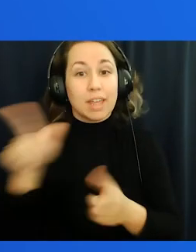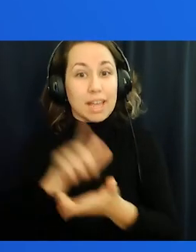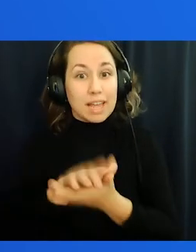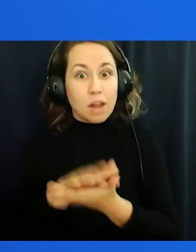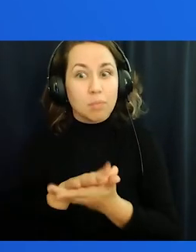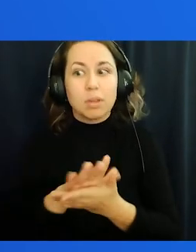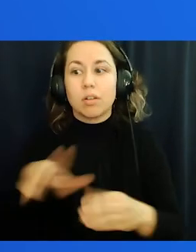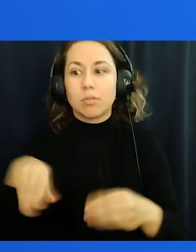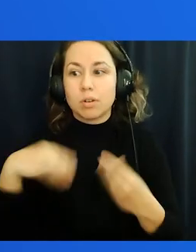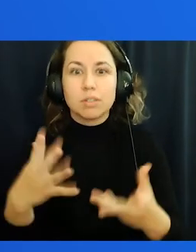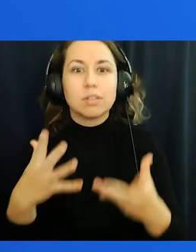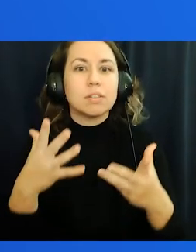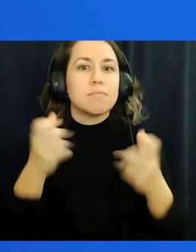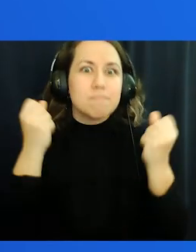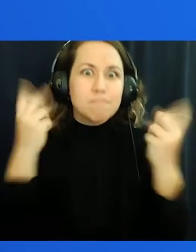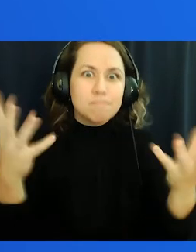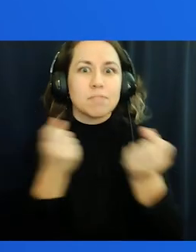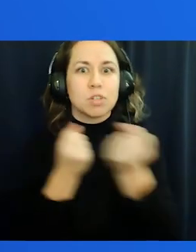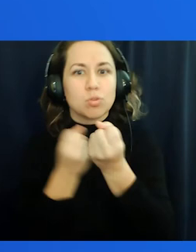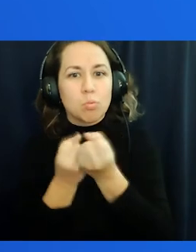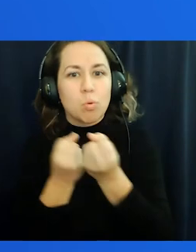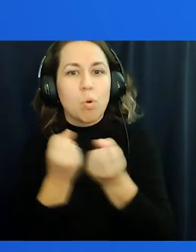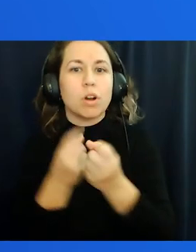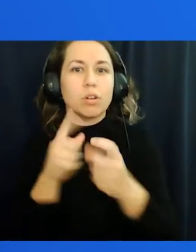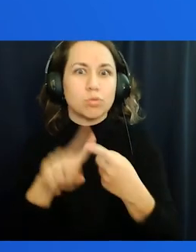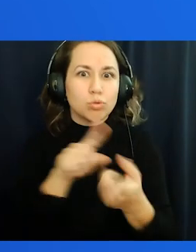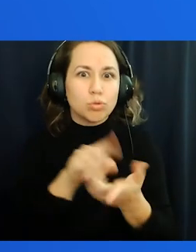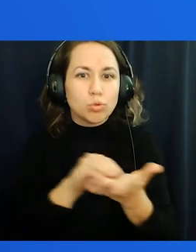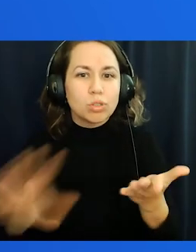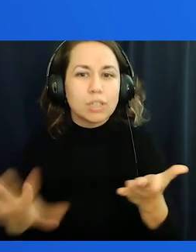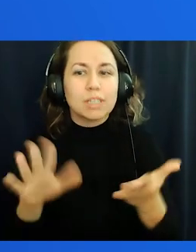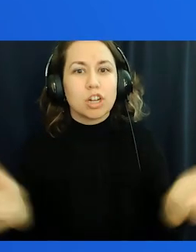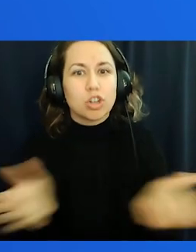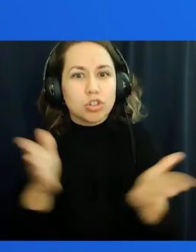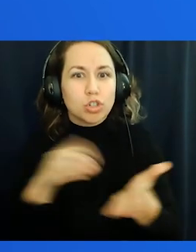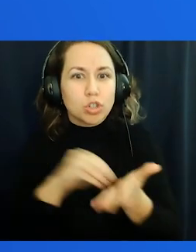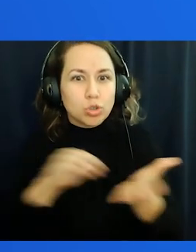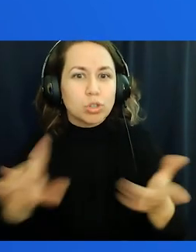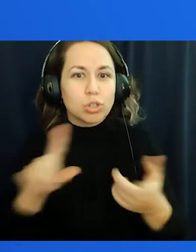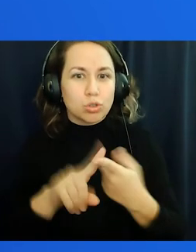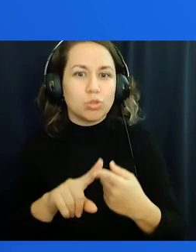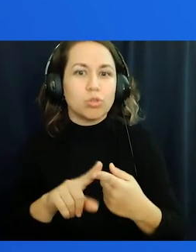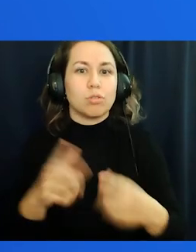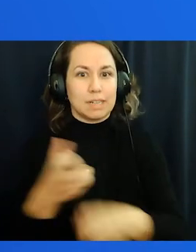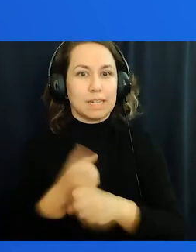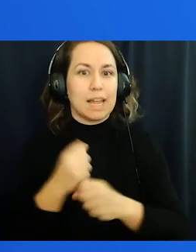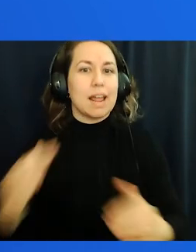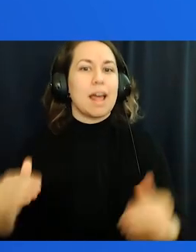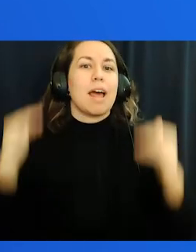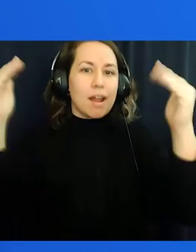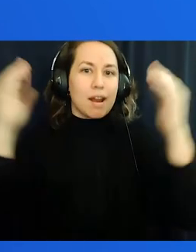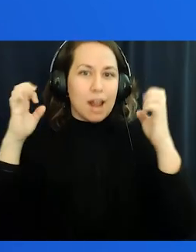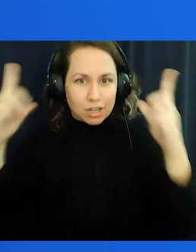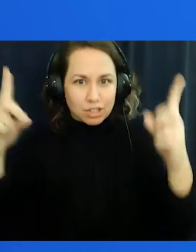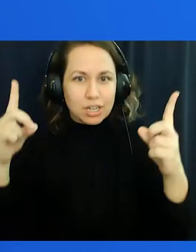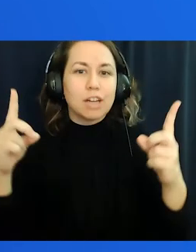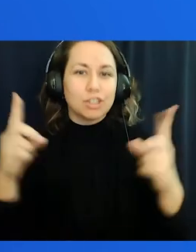Academy for providing the students with an immense amount of support as well as encouraging students to pursue a higher